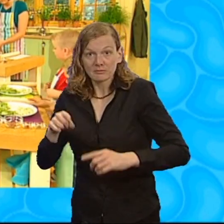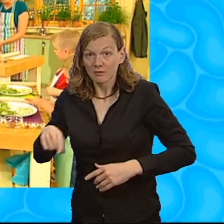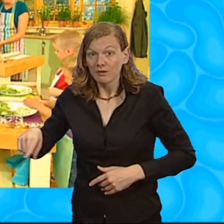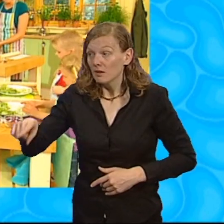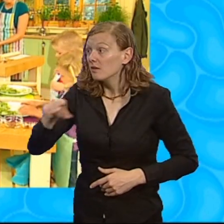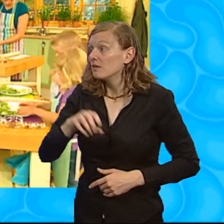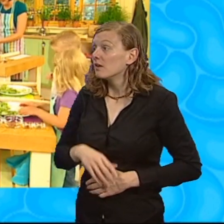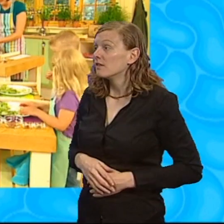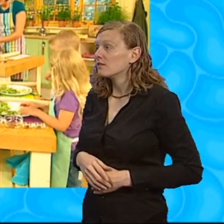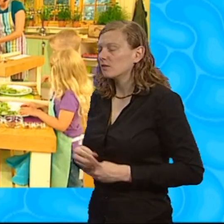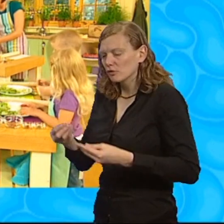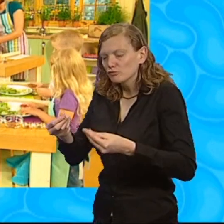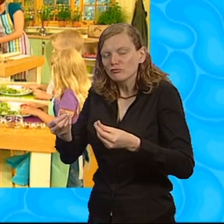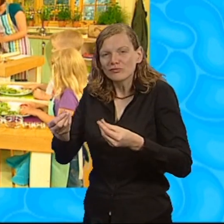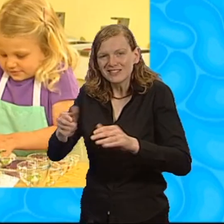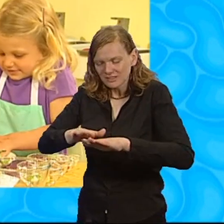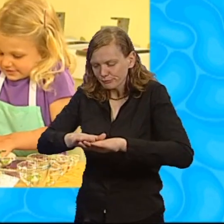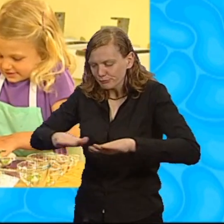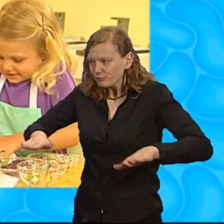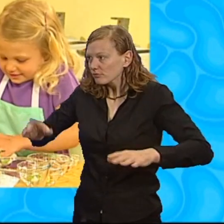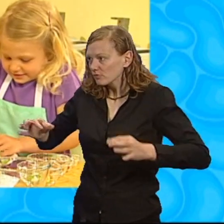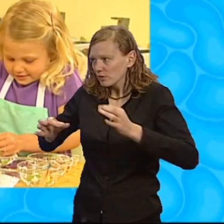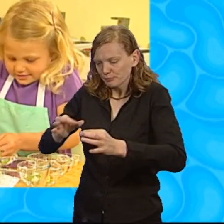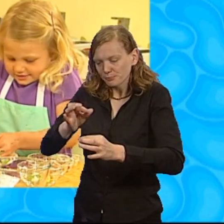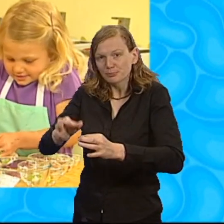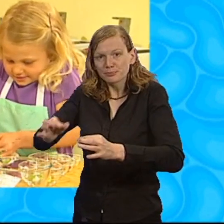greaseproof paper bag. collect them in your hand, everyone.